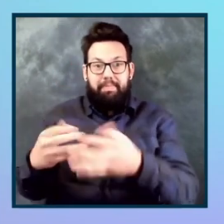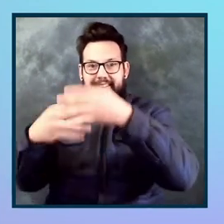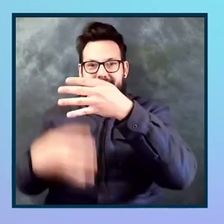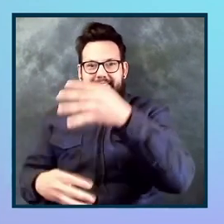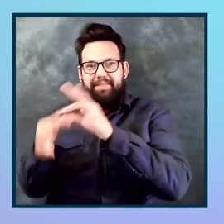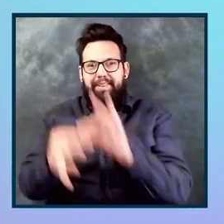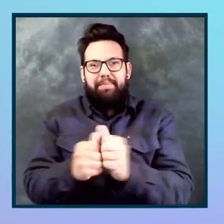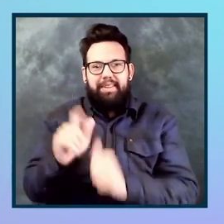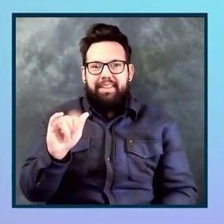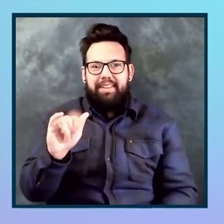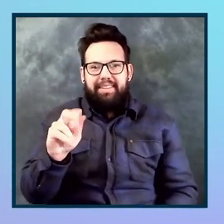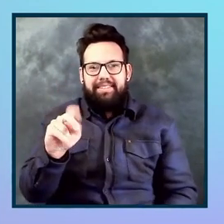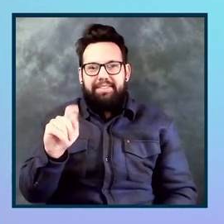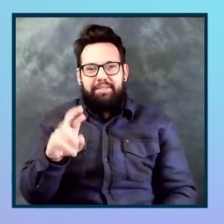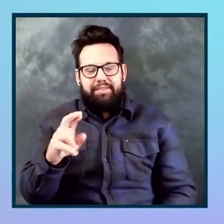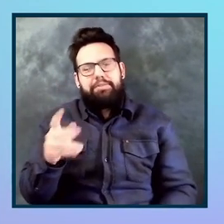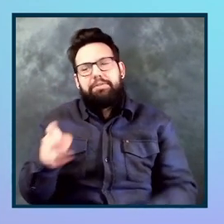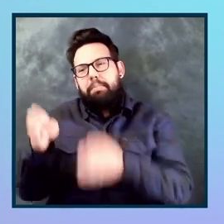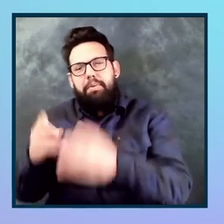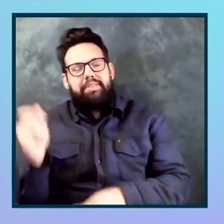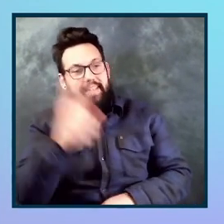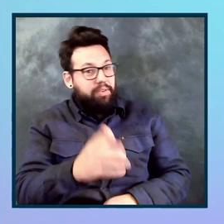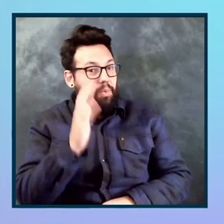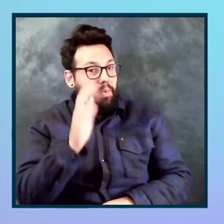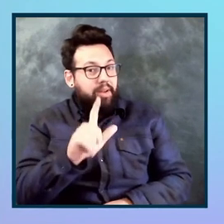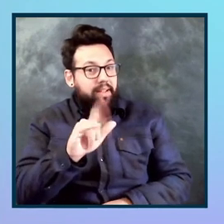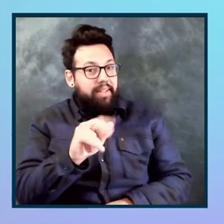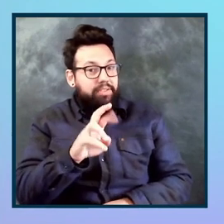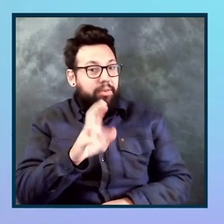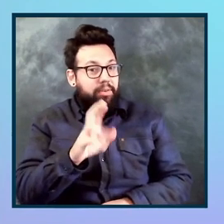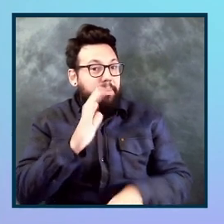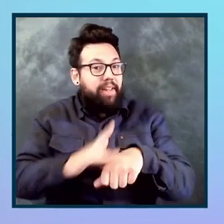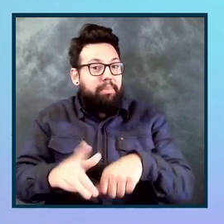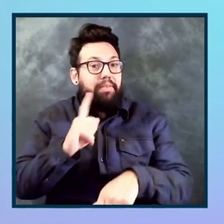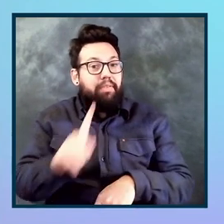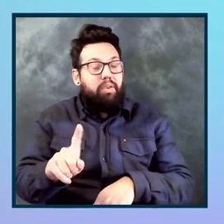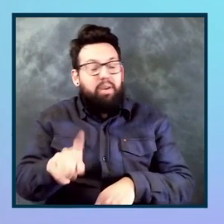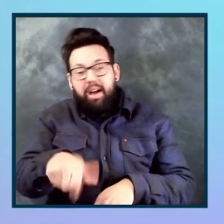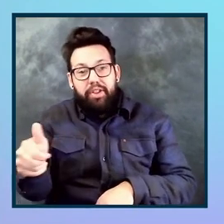is, uh, will the linter be available for other editors, for example, uh, brackets